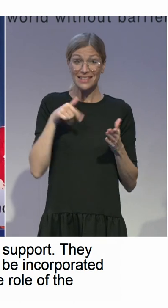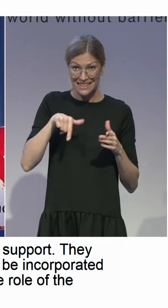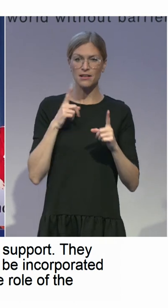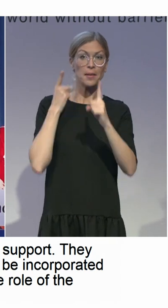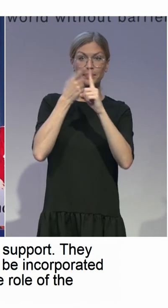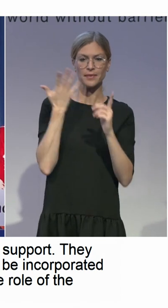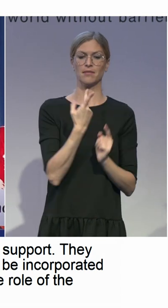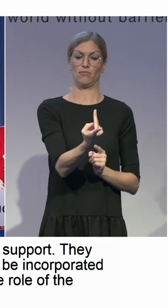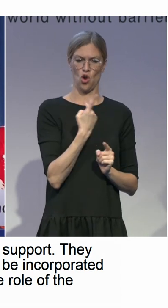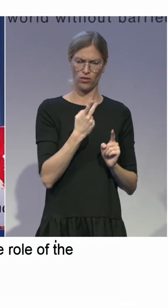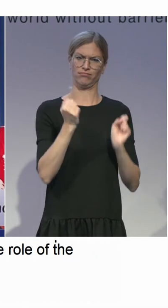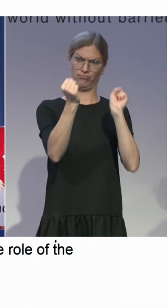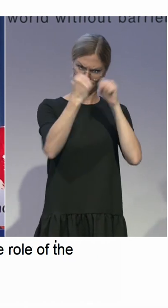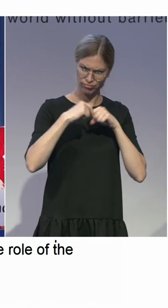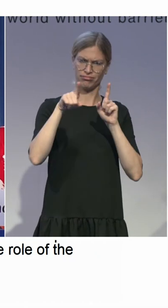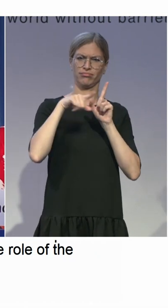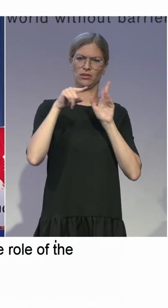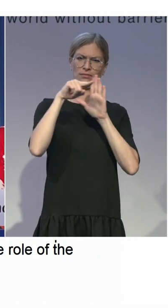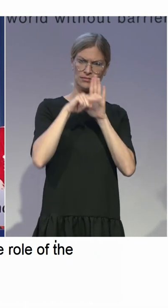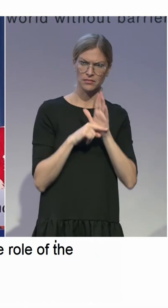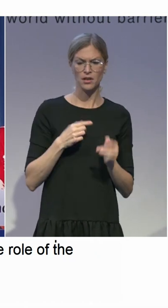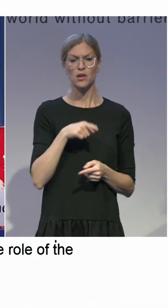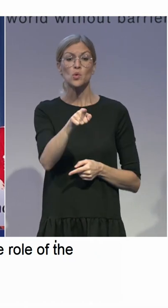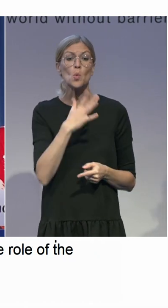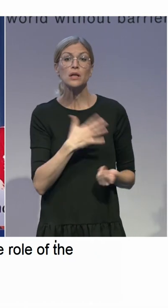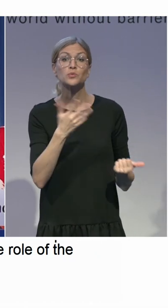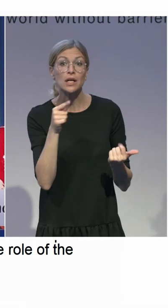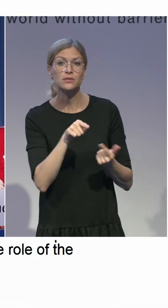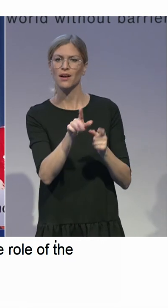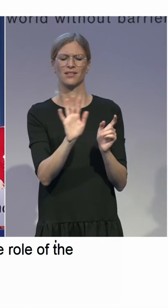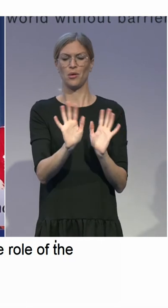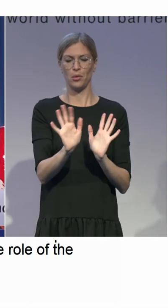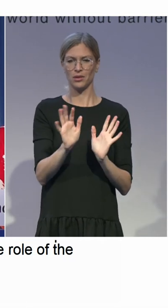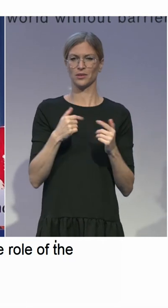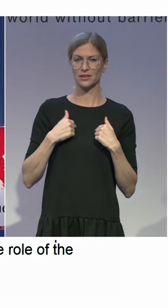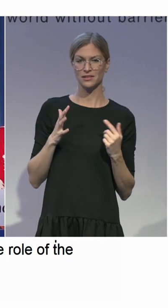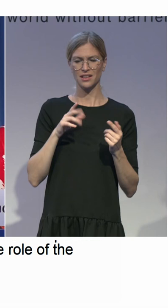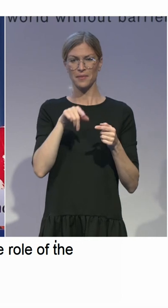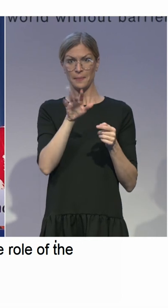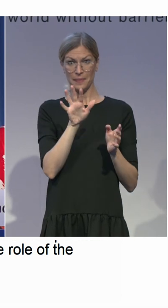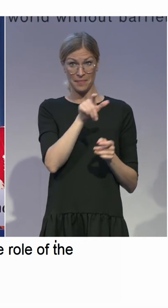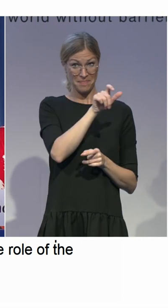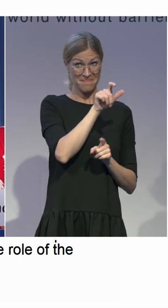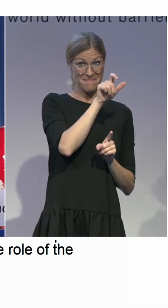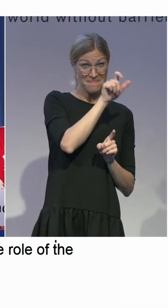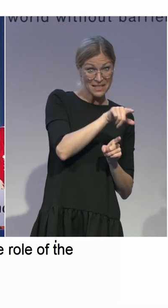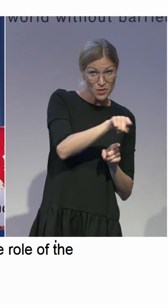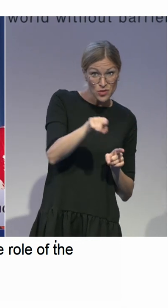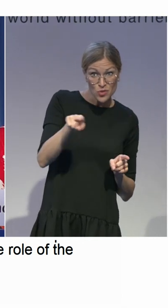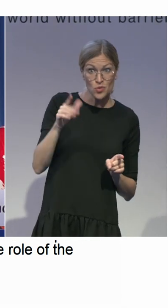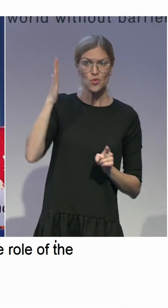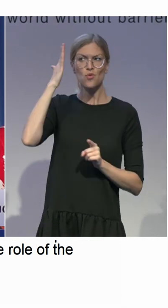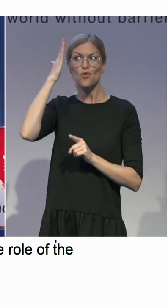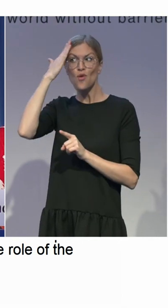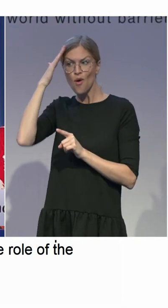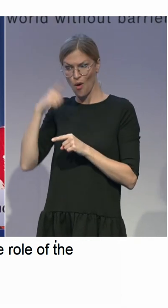tell you clearly what they want or don't want, the board works out how is our method of knowing. Like, what do we do? How do we figure out what this person is telling us?